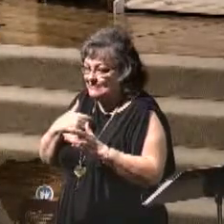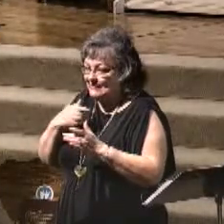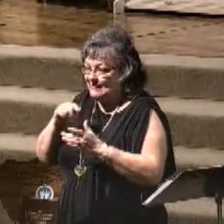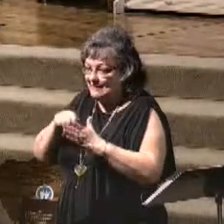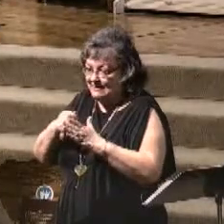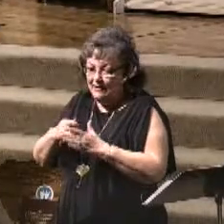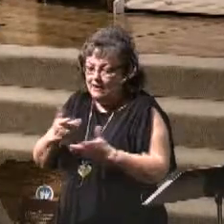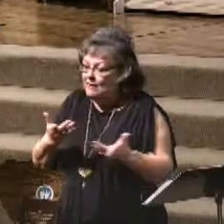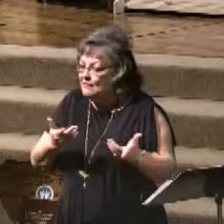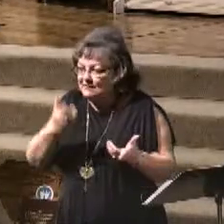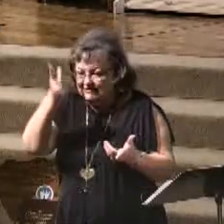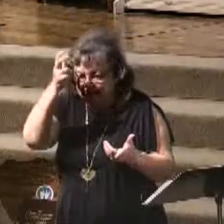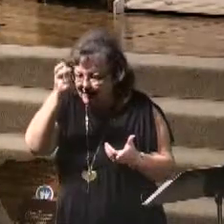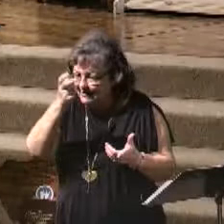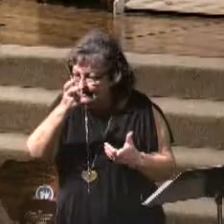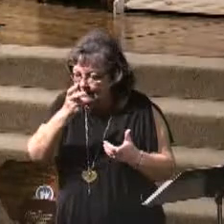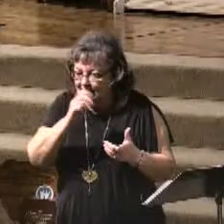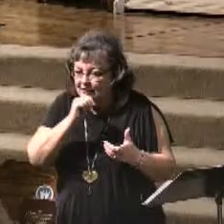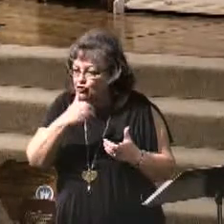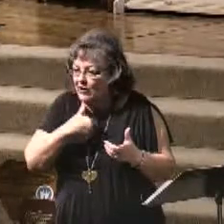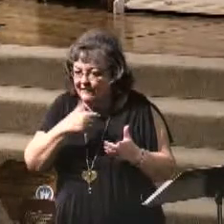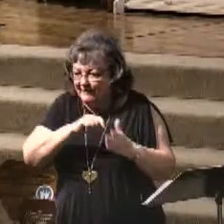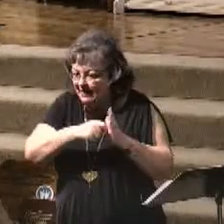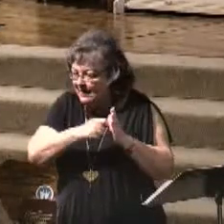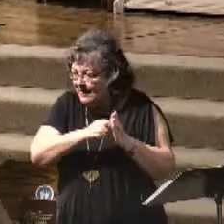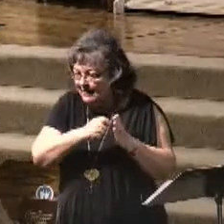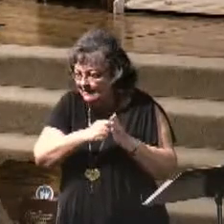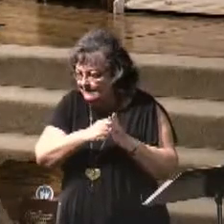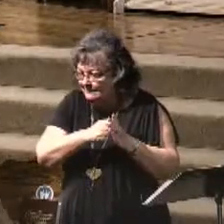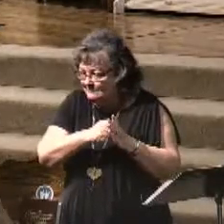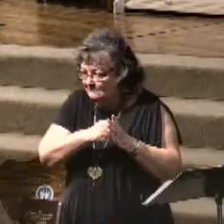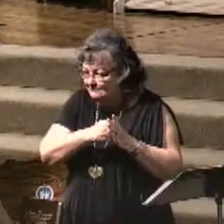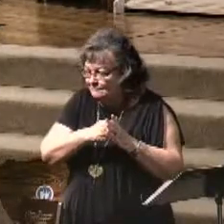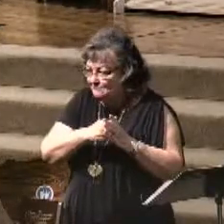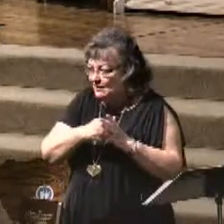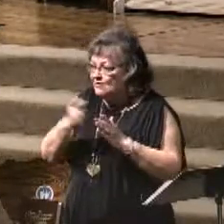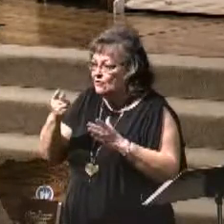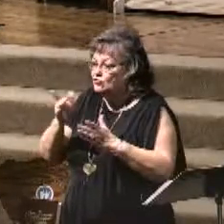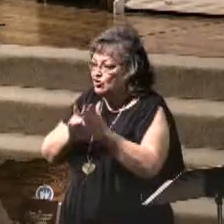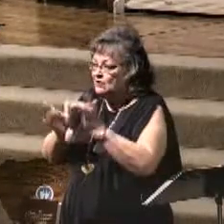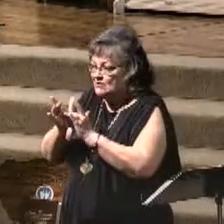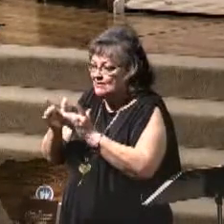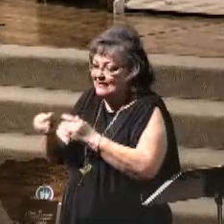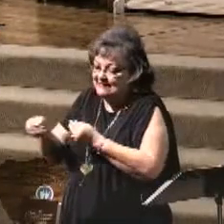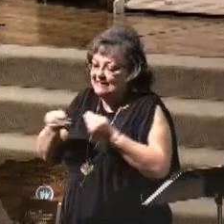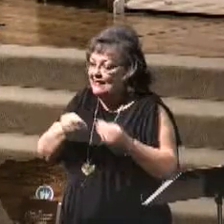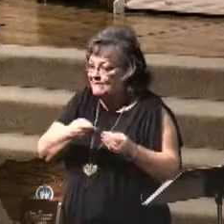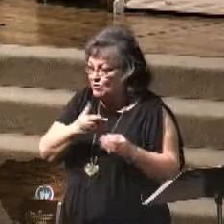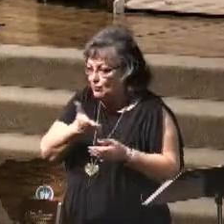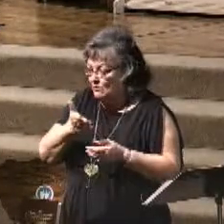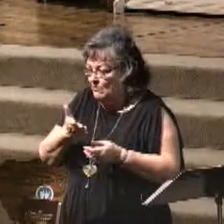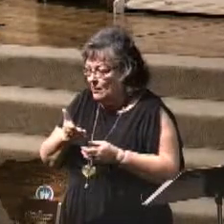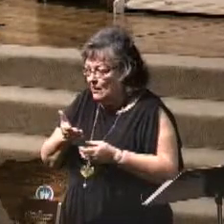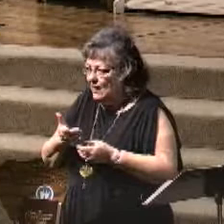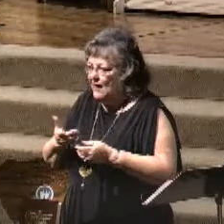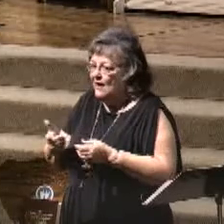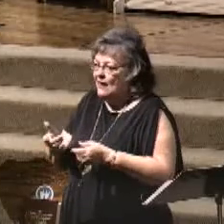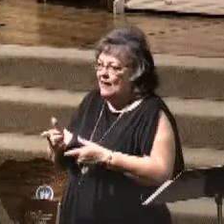And the Bible says that these, these wicked, demon, demonic spirits will come as locusts.